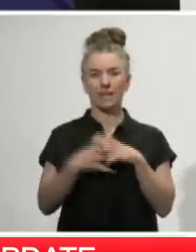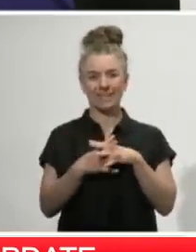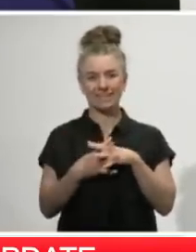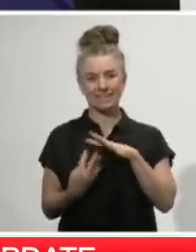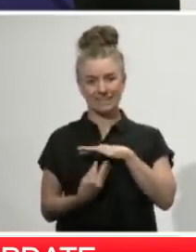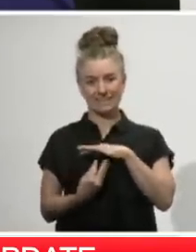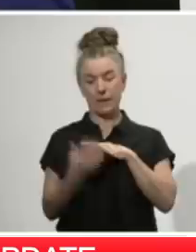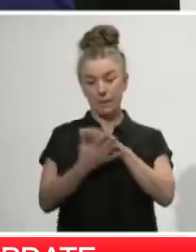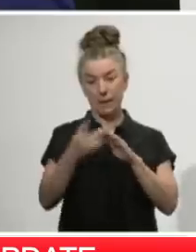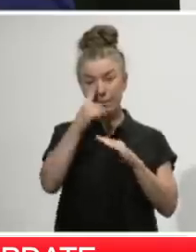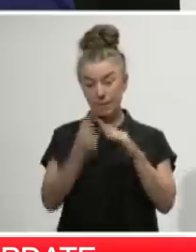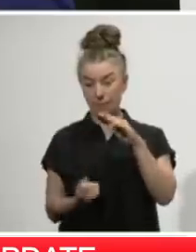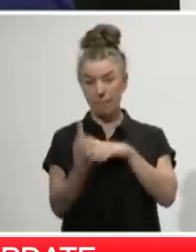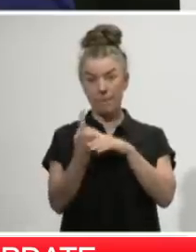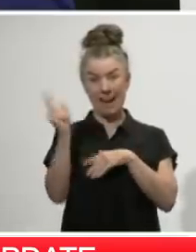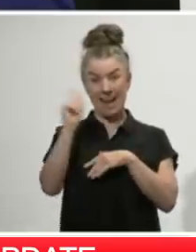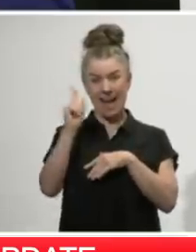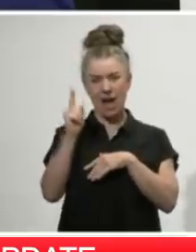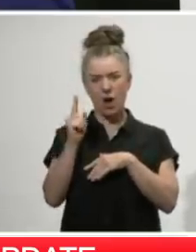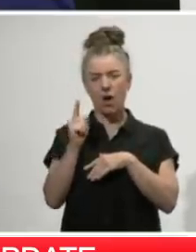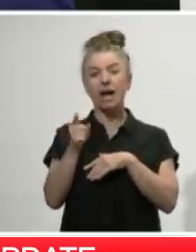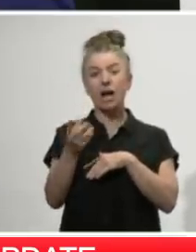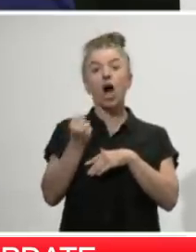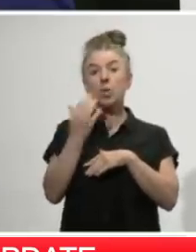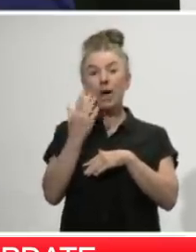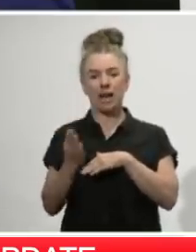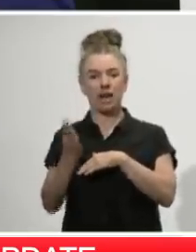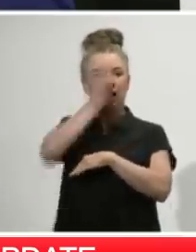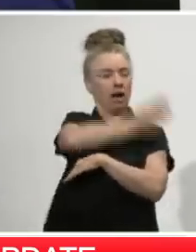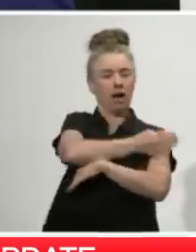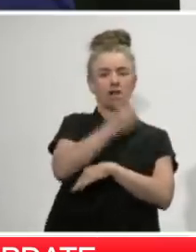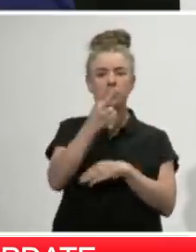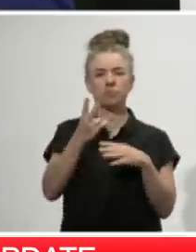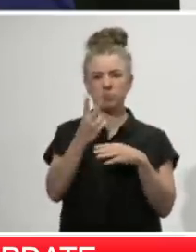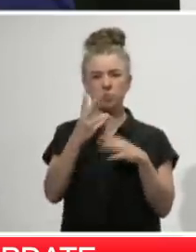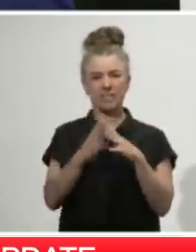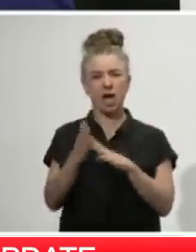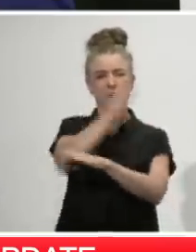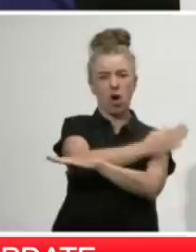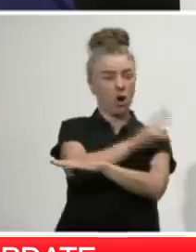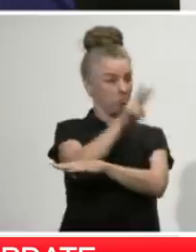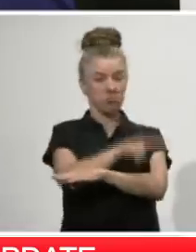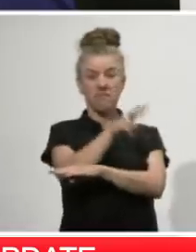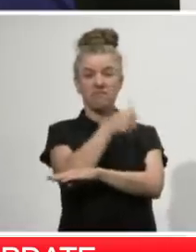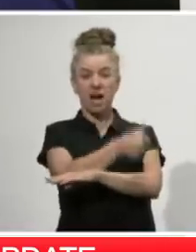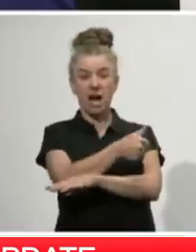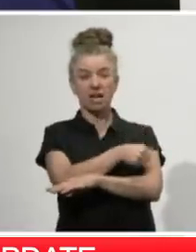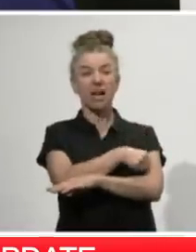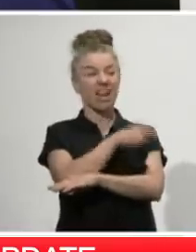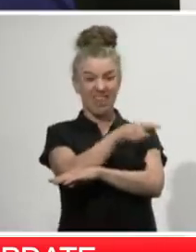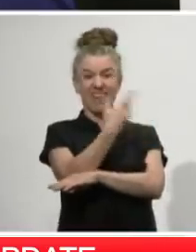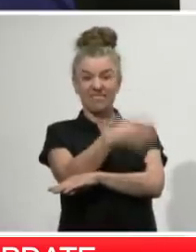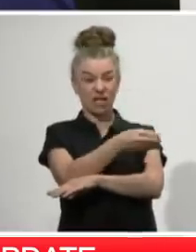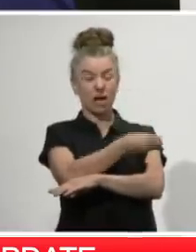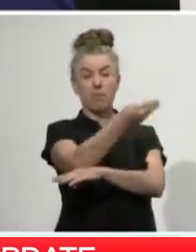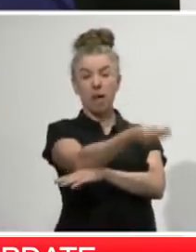people who had the virus prior to the lockdown, but were asymptomatic. Those people may have passed the virus on to